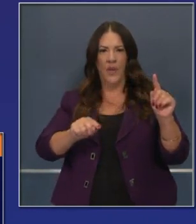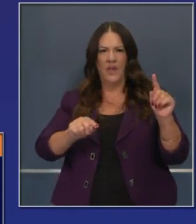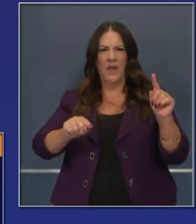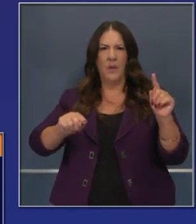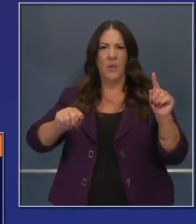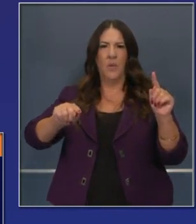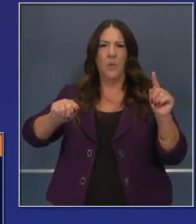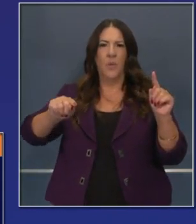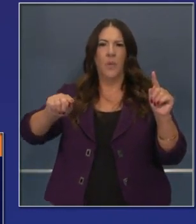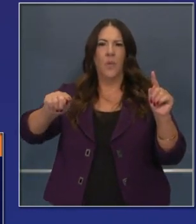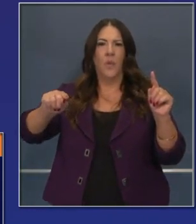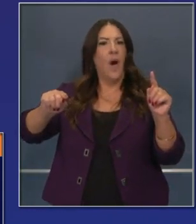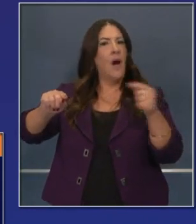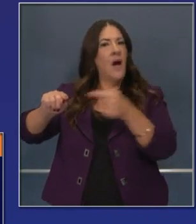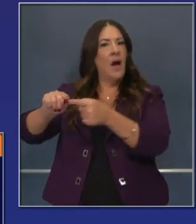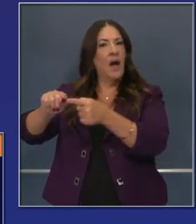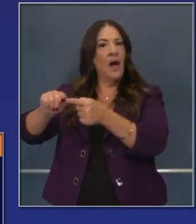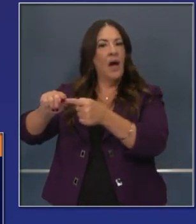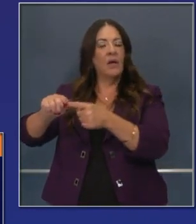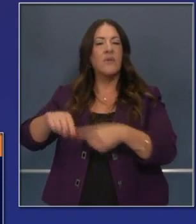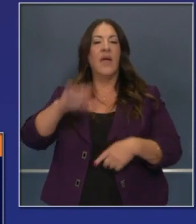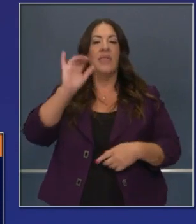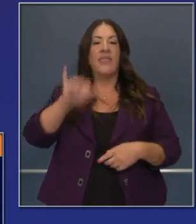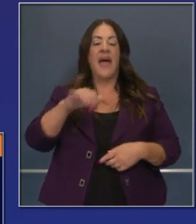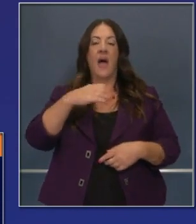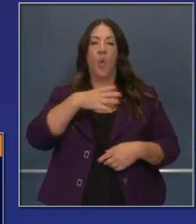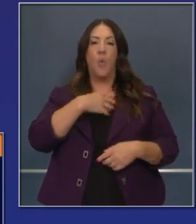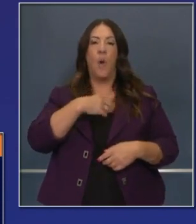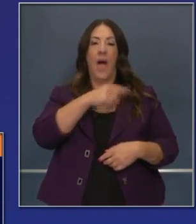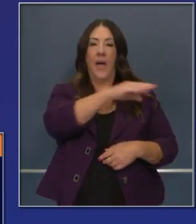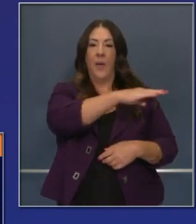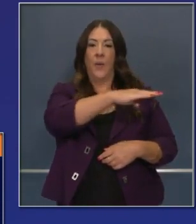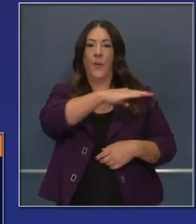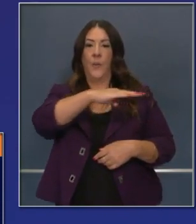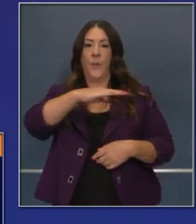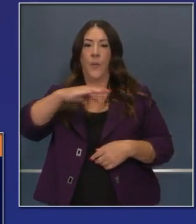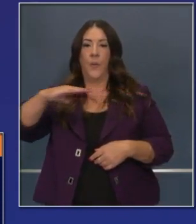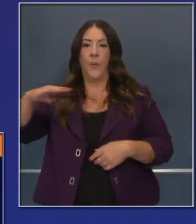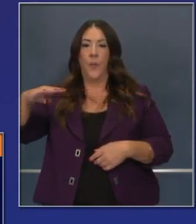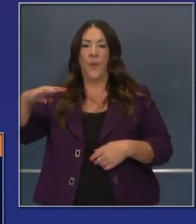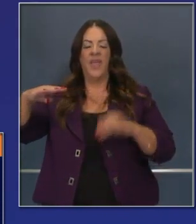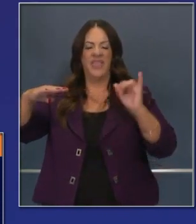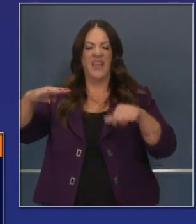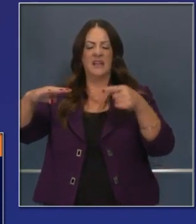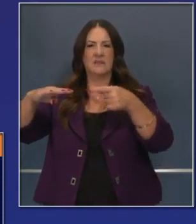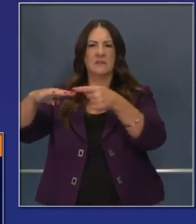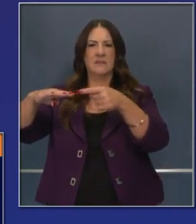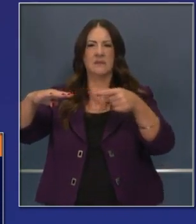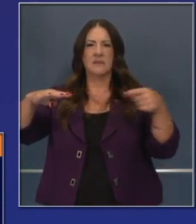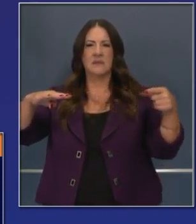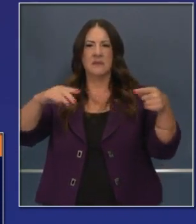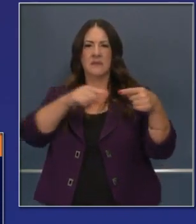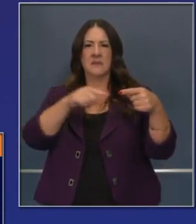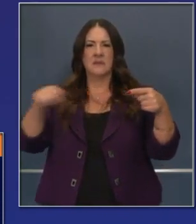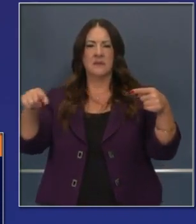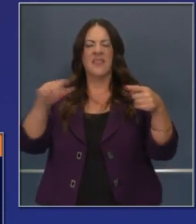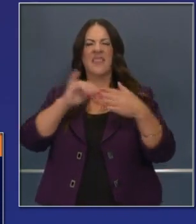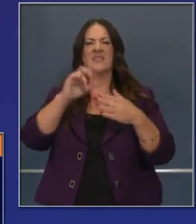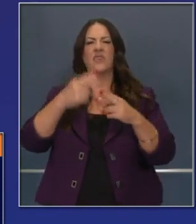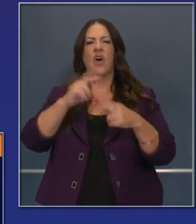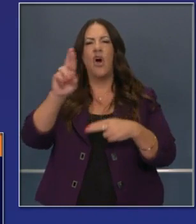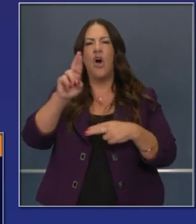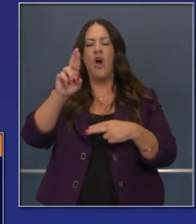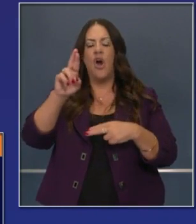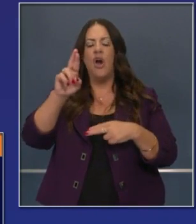up. That straight line is the are effective of one. Anything north of that, we can start seeing an increase in cases. We want to